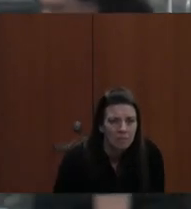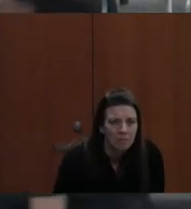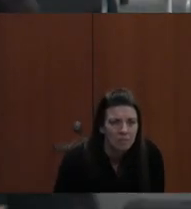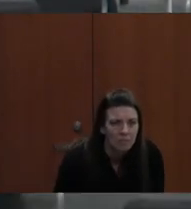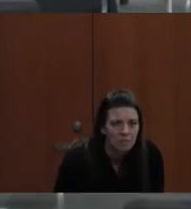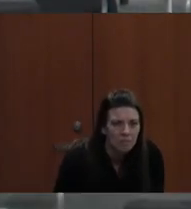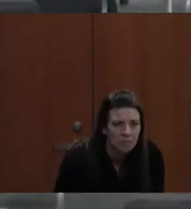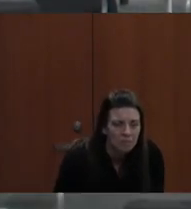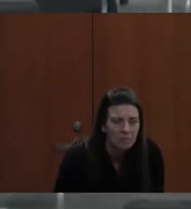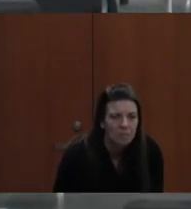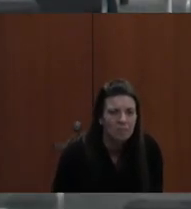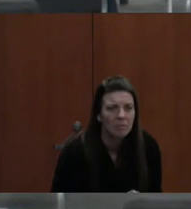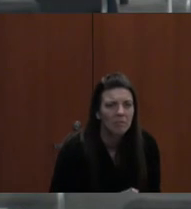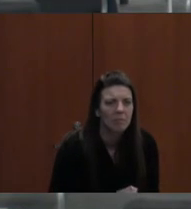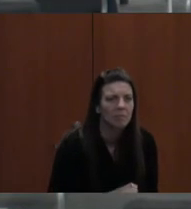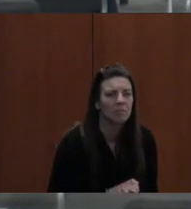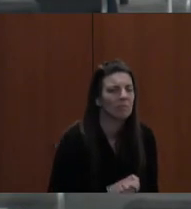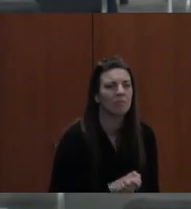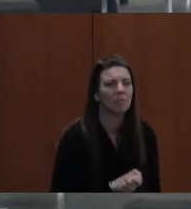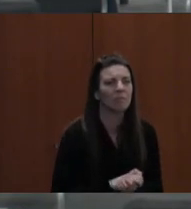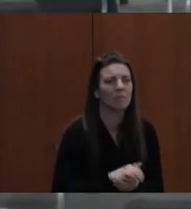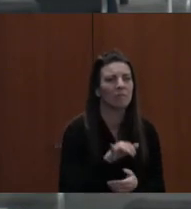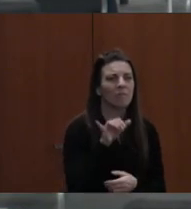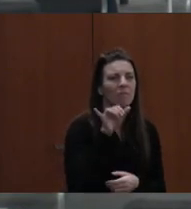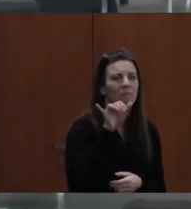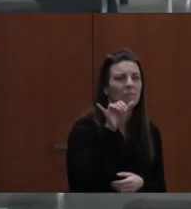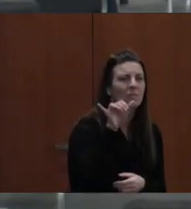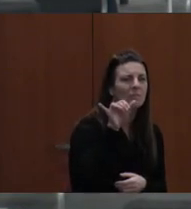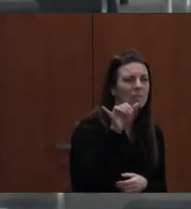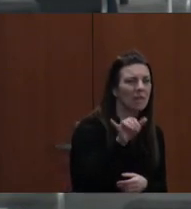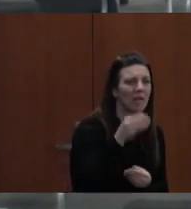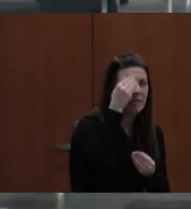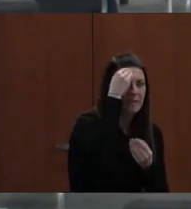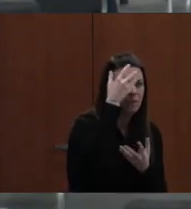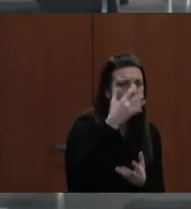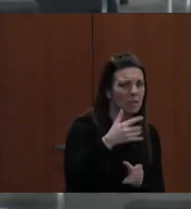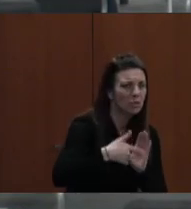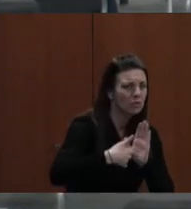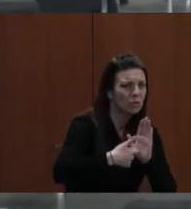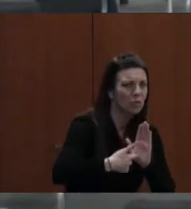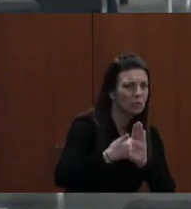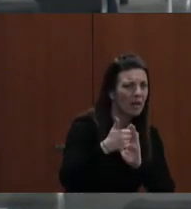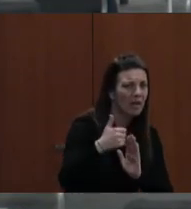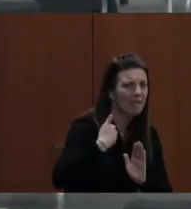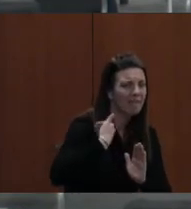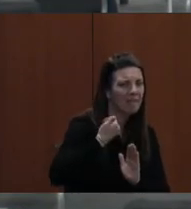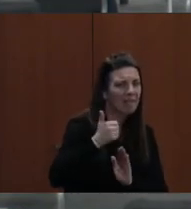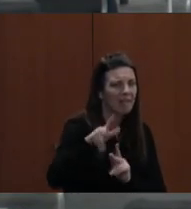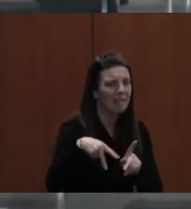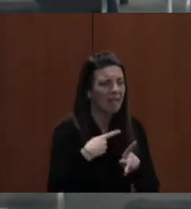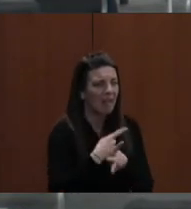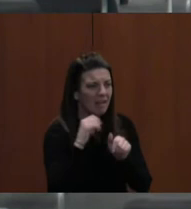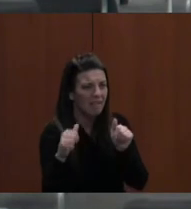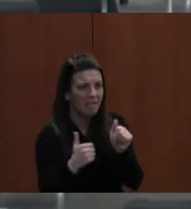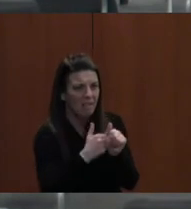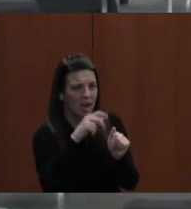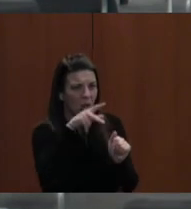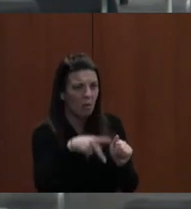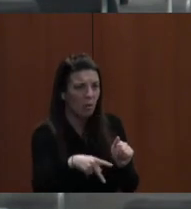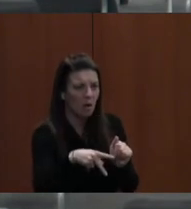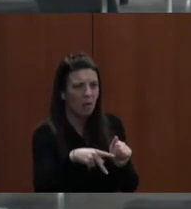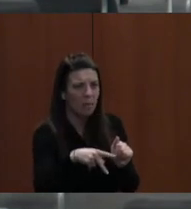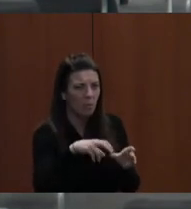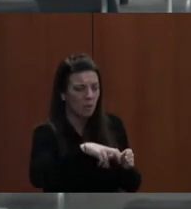data kept or any kind of follow-up with dropouts who go on to